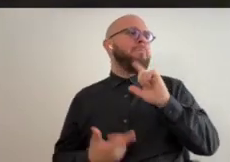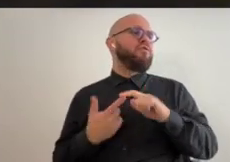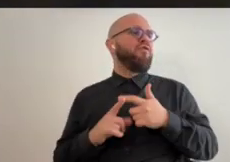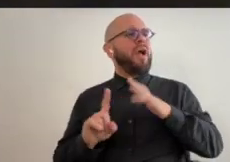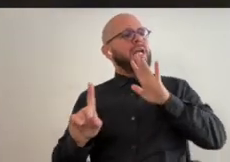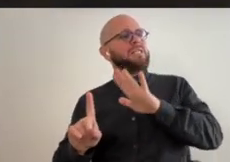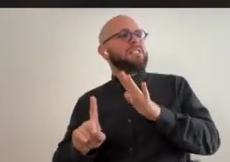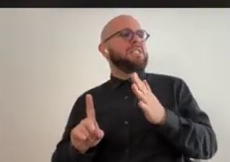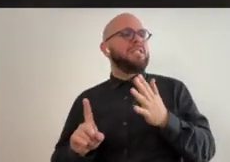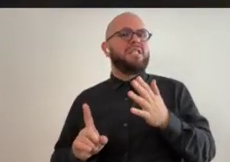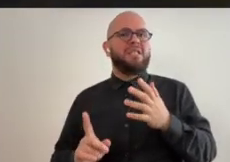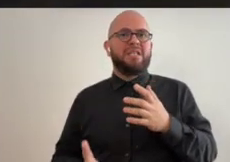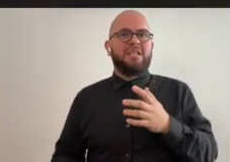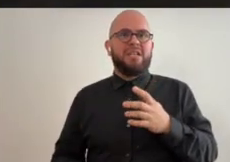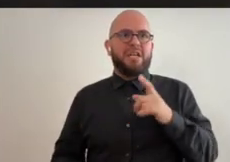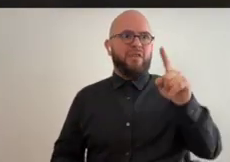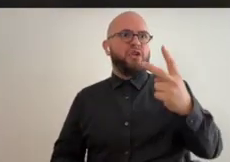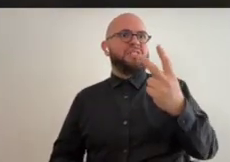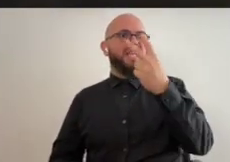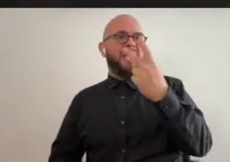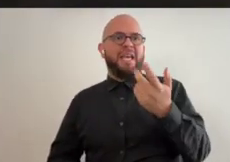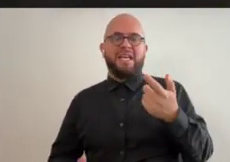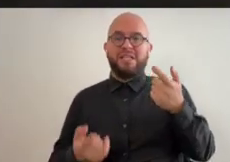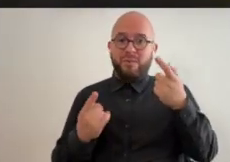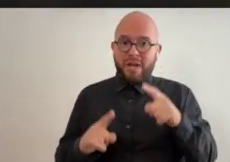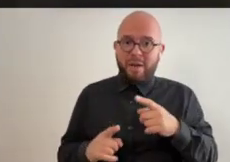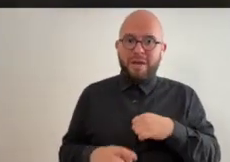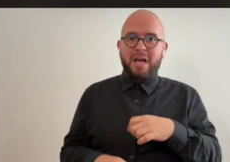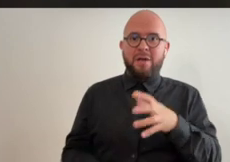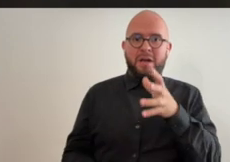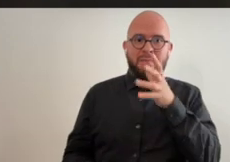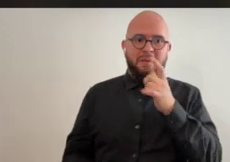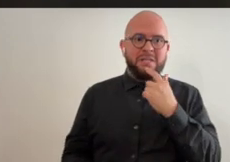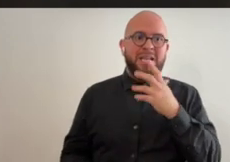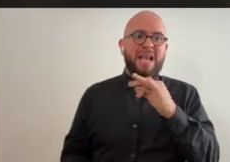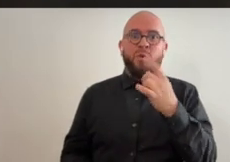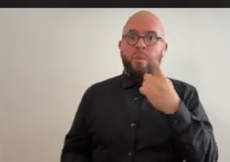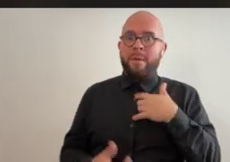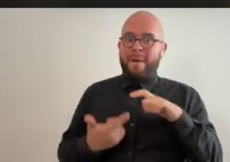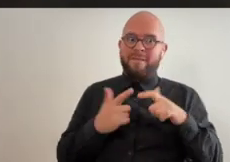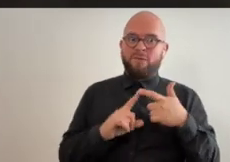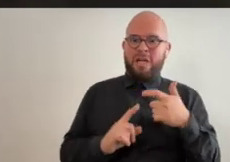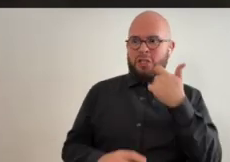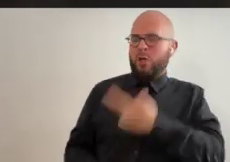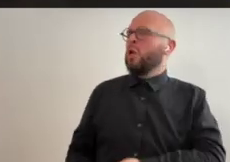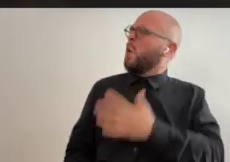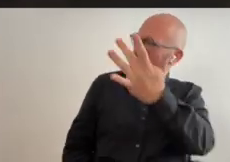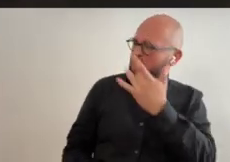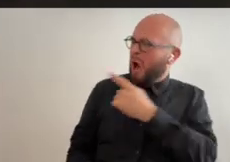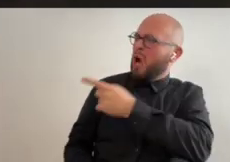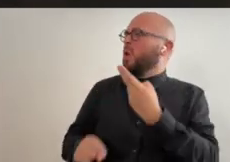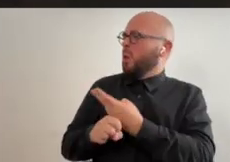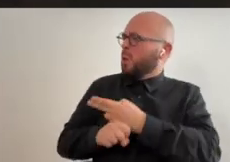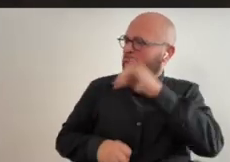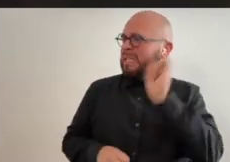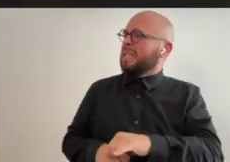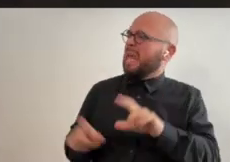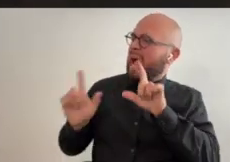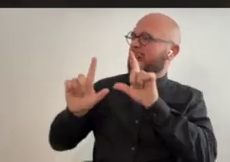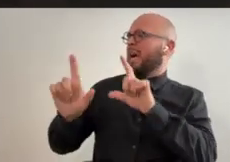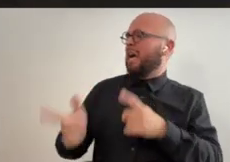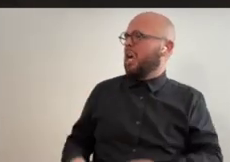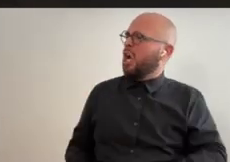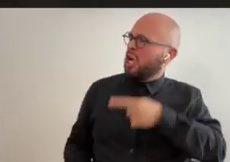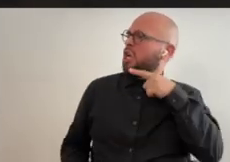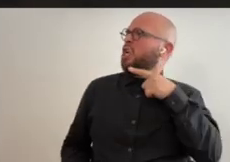think like oh my mom's friends are seeing i don't think about who's seeing it really and my mom's like and one of my friends said to